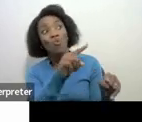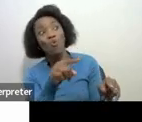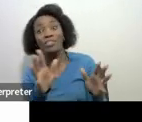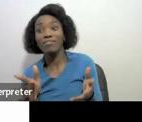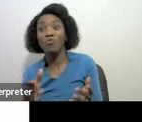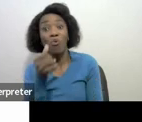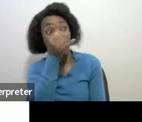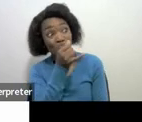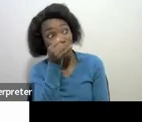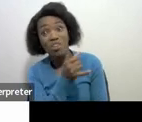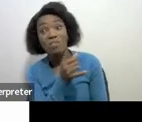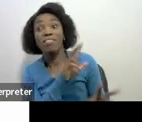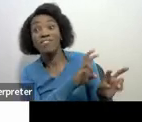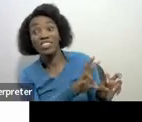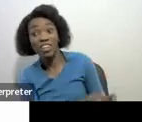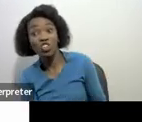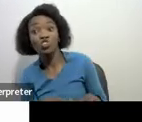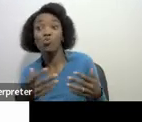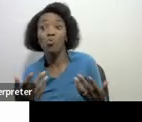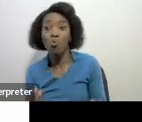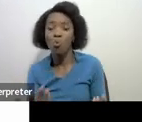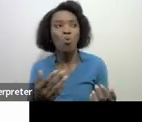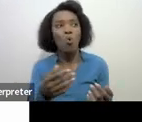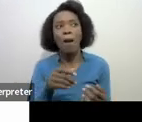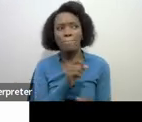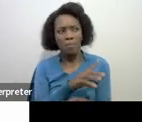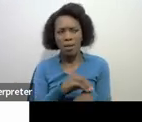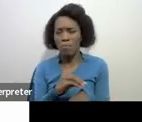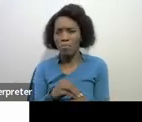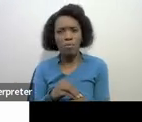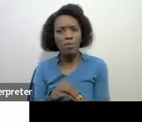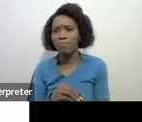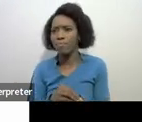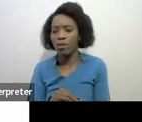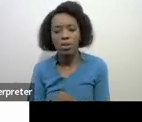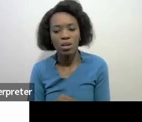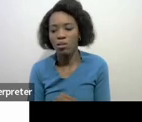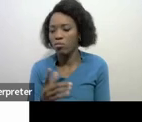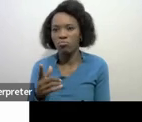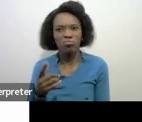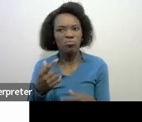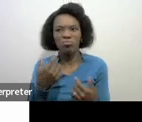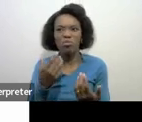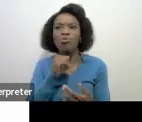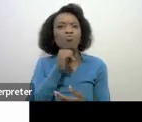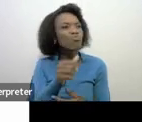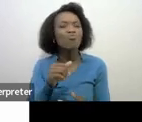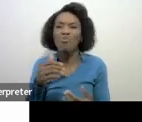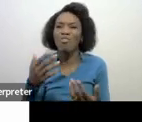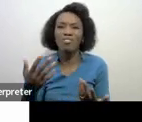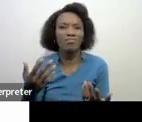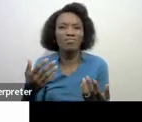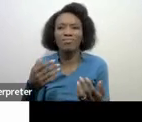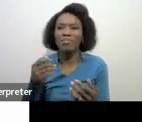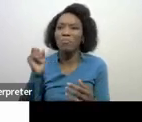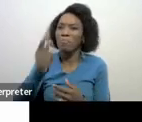investigation or the issue that you want to regularize us it's not all the default is something the debt is already there